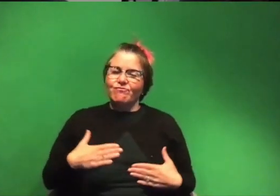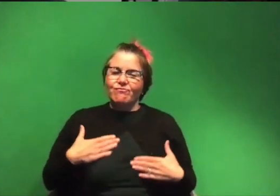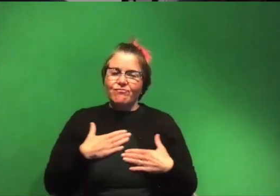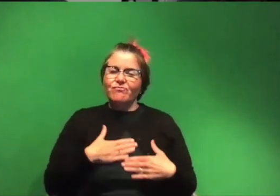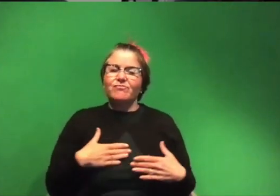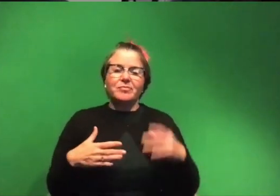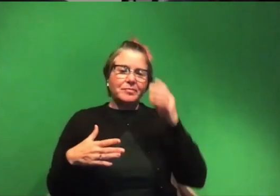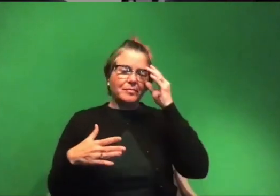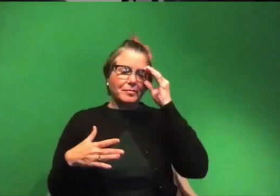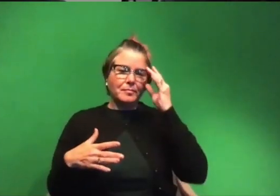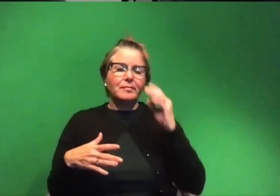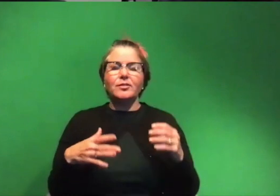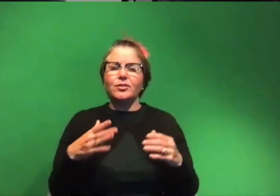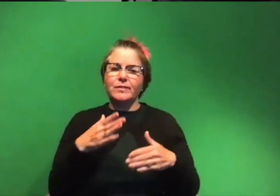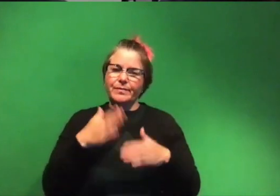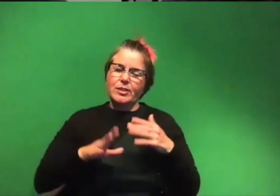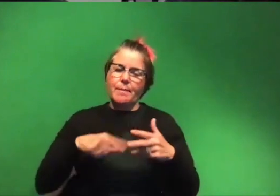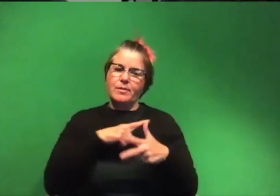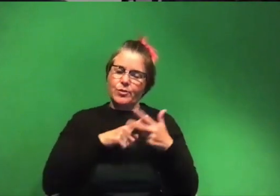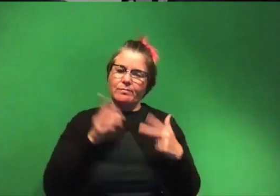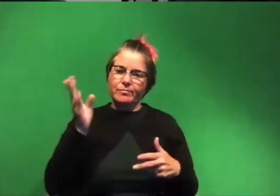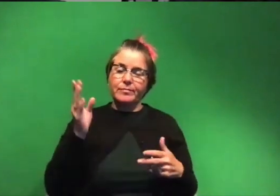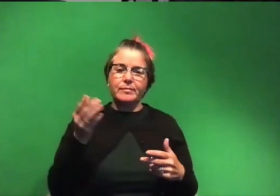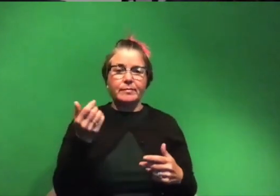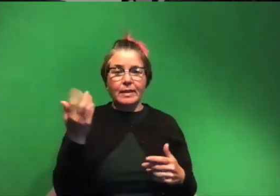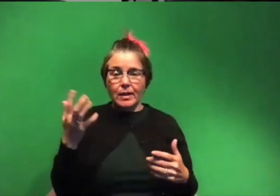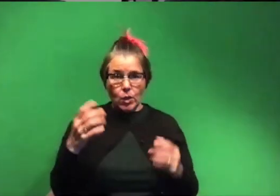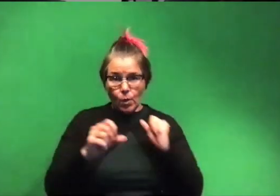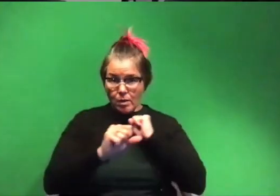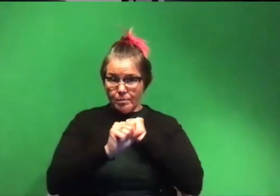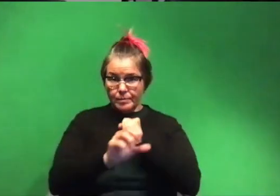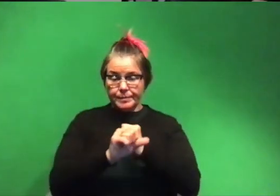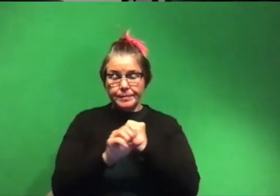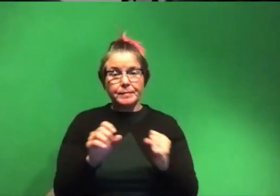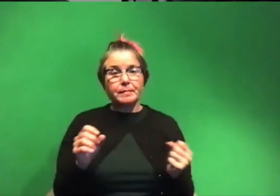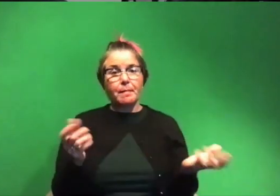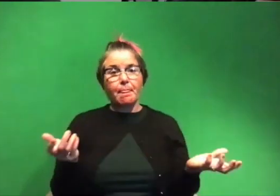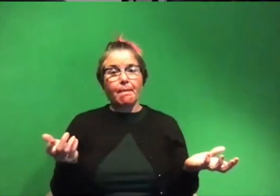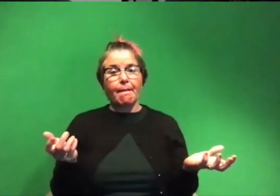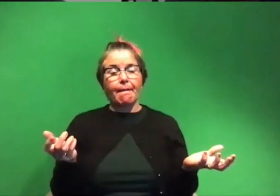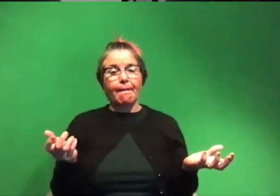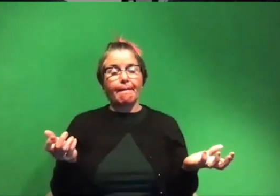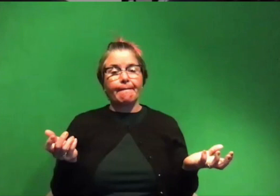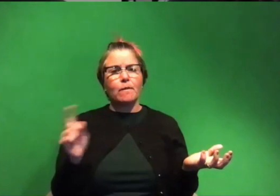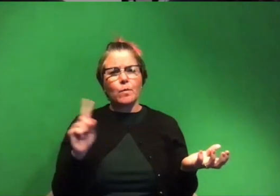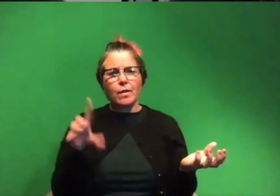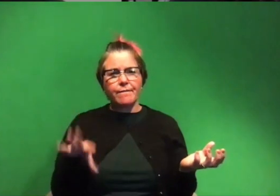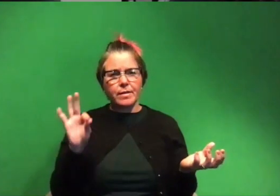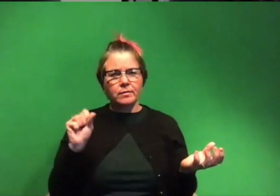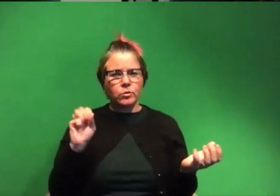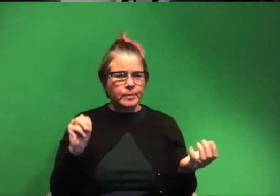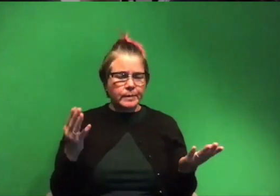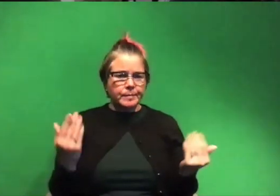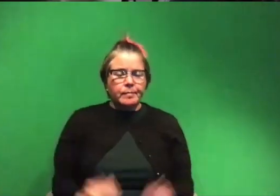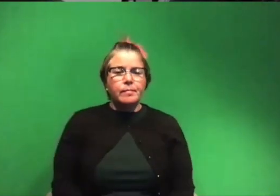our uh our q a's today with um is there anything you want to plug and um where can we find you on social media